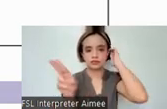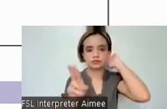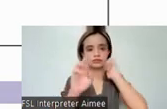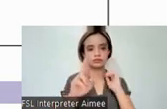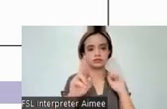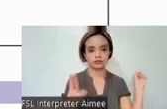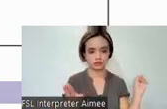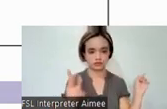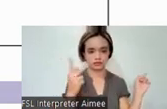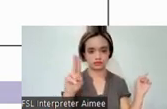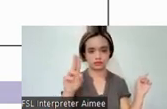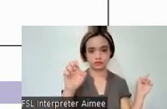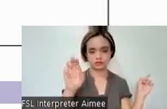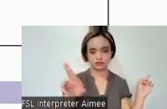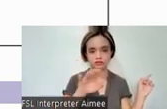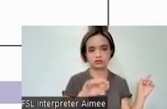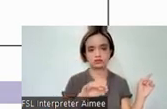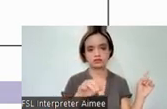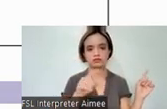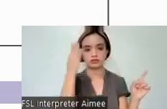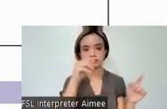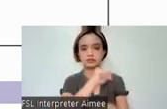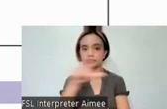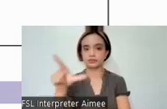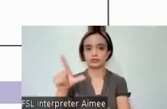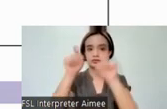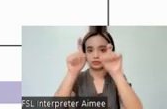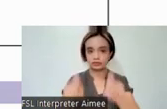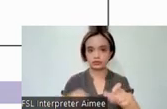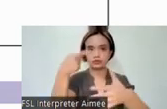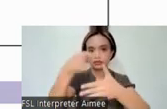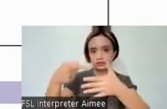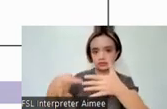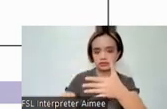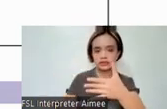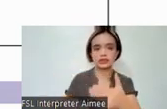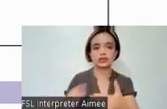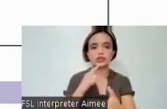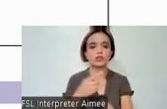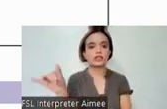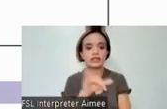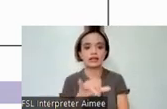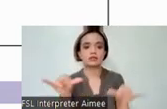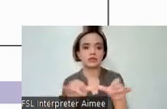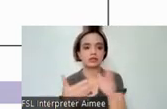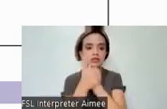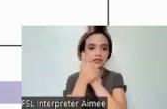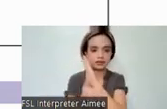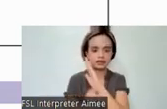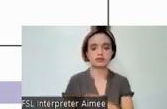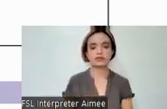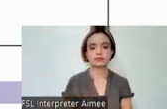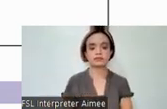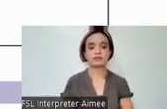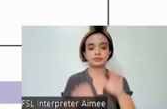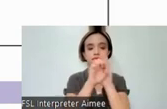This was done in order to ensure that all the test items included in each form are measuring the same skill. Here in this example